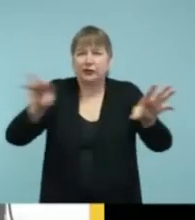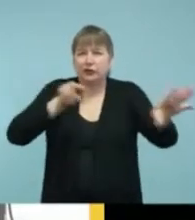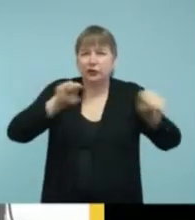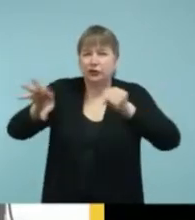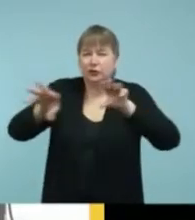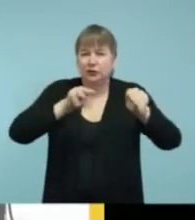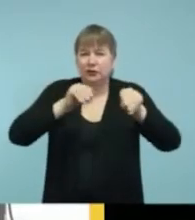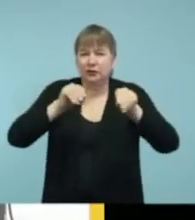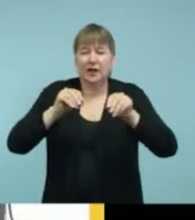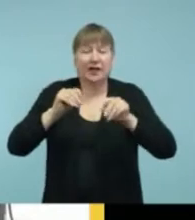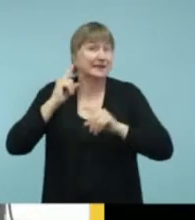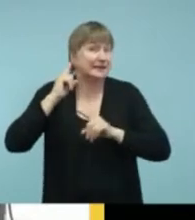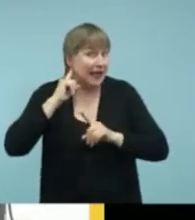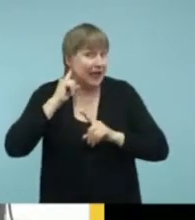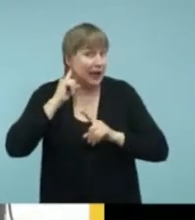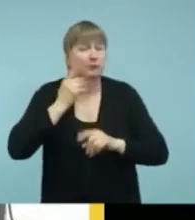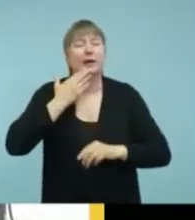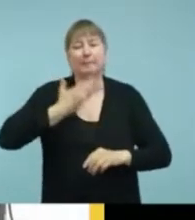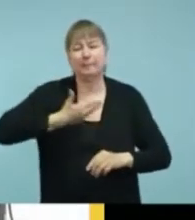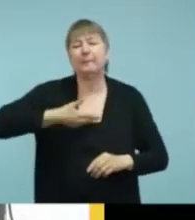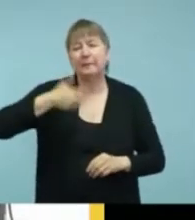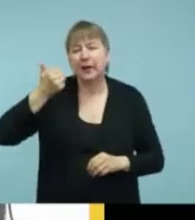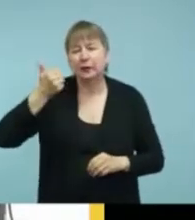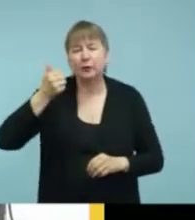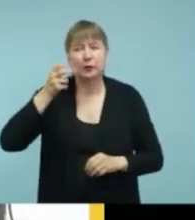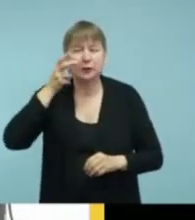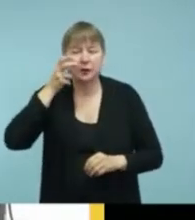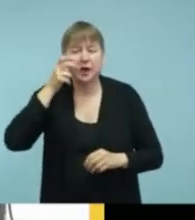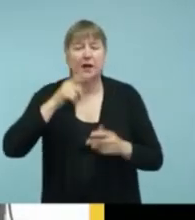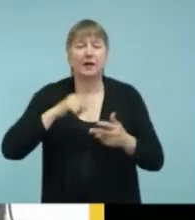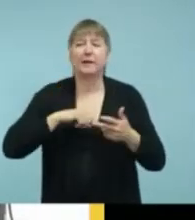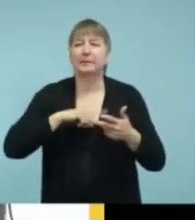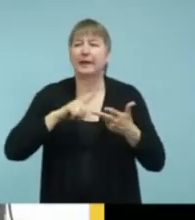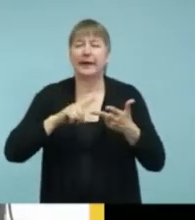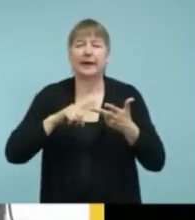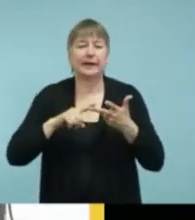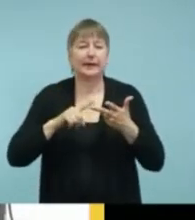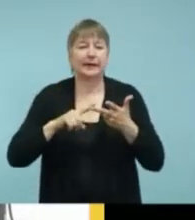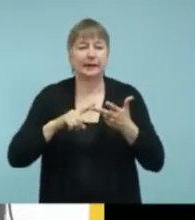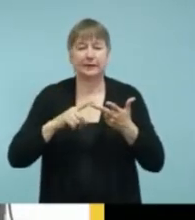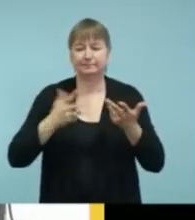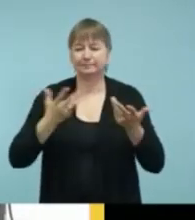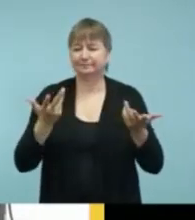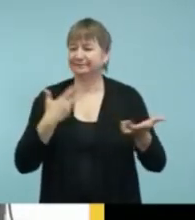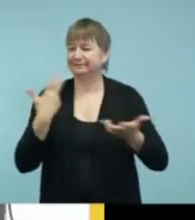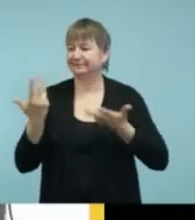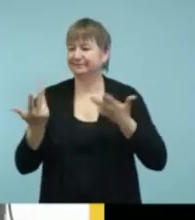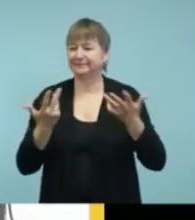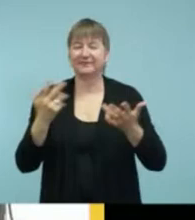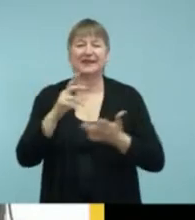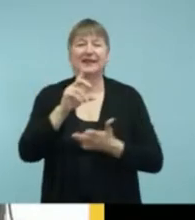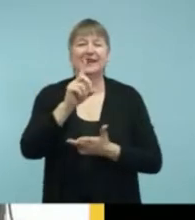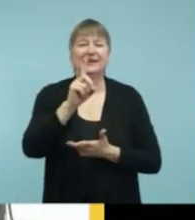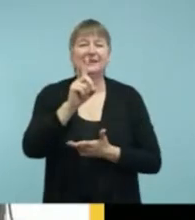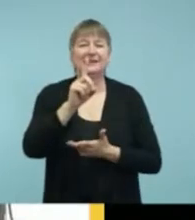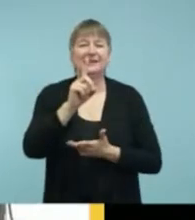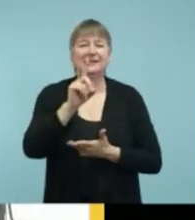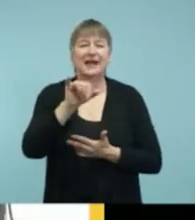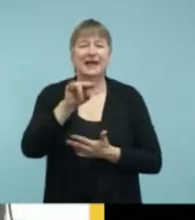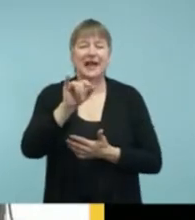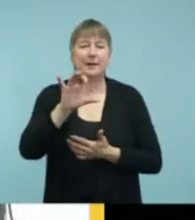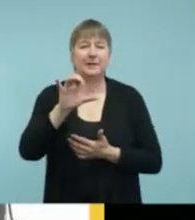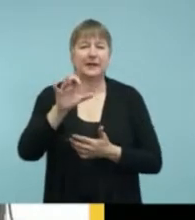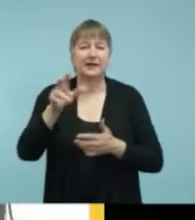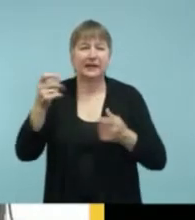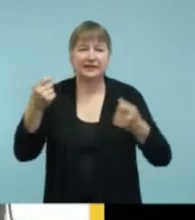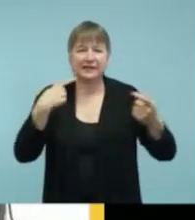be better. You're going to have features like dynamic signal processing that you can't get